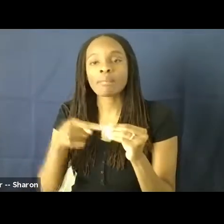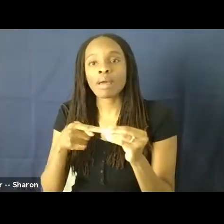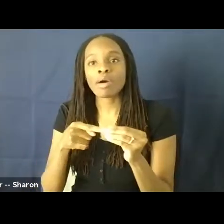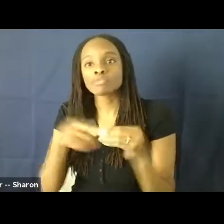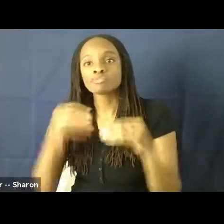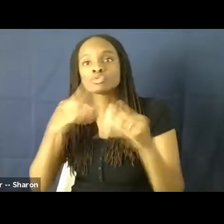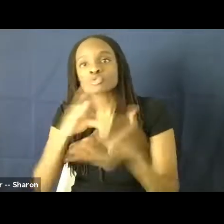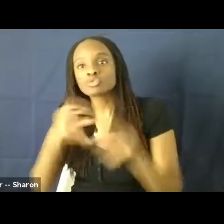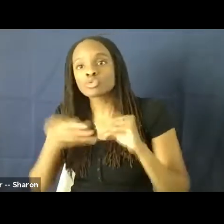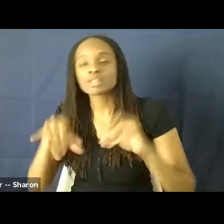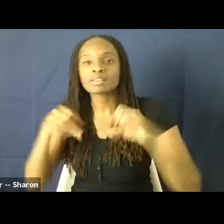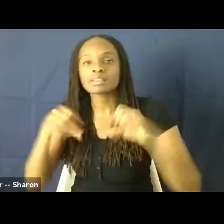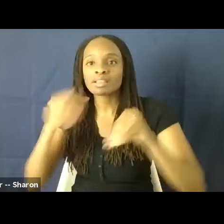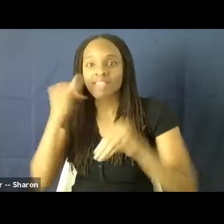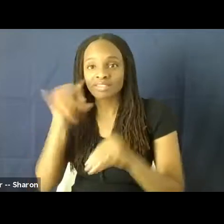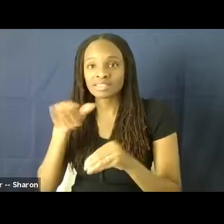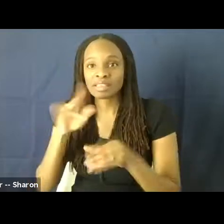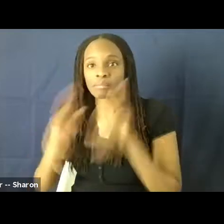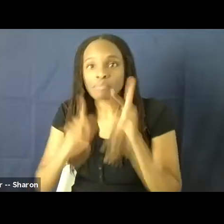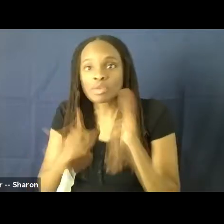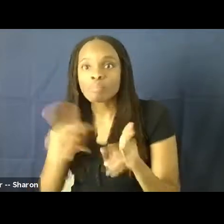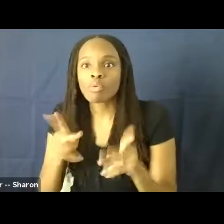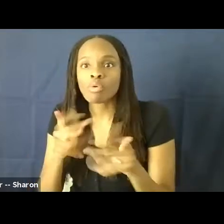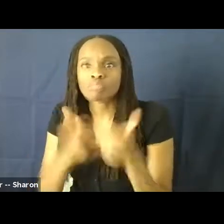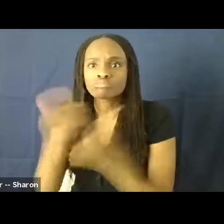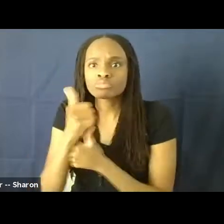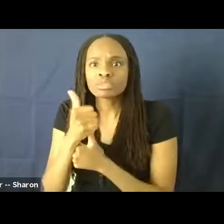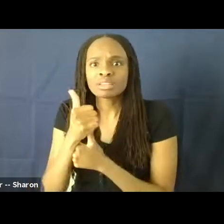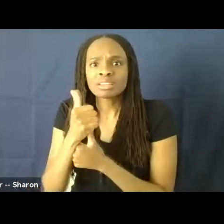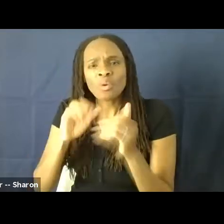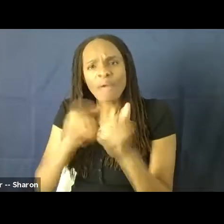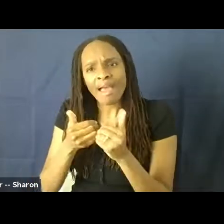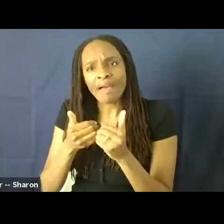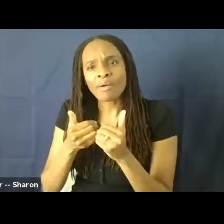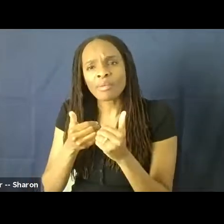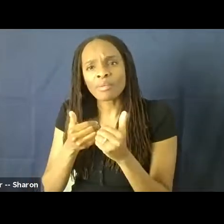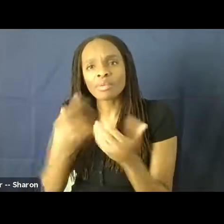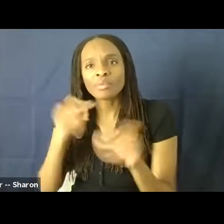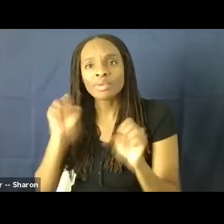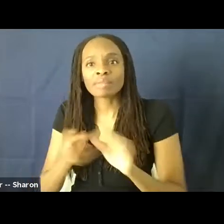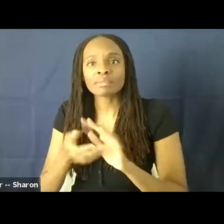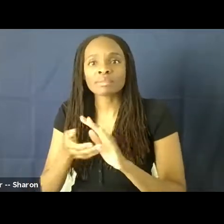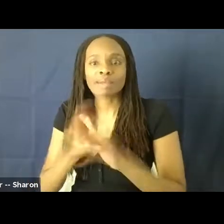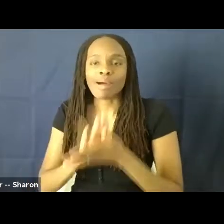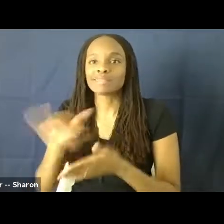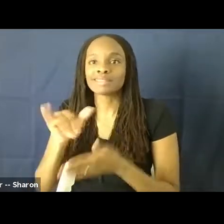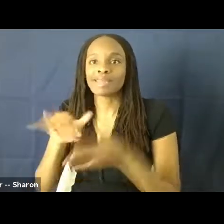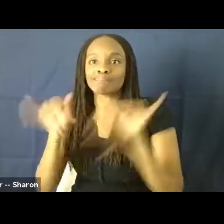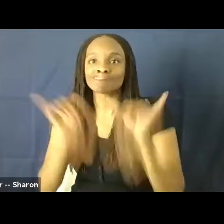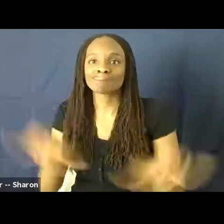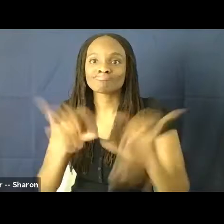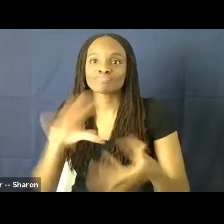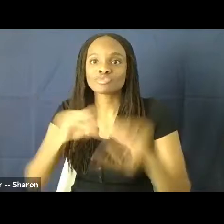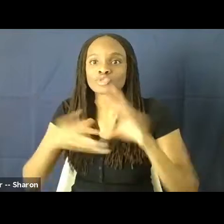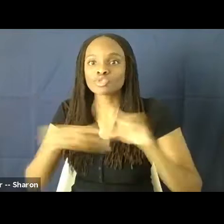same people are in charge and passing down these assumptions and the way that the industry works, we're going to just keep telling the same stories without understanding the reason why we